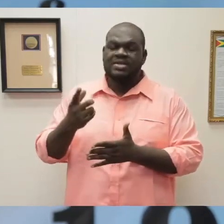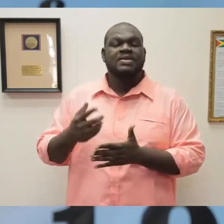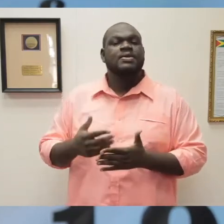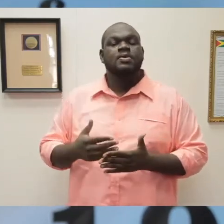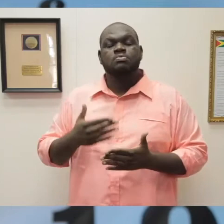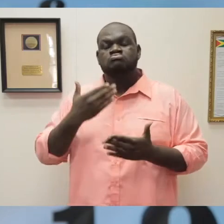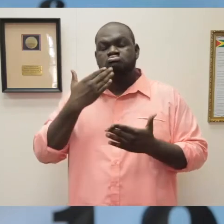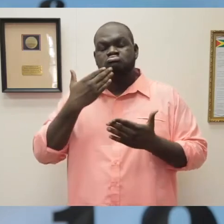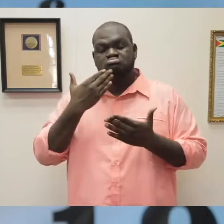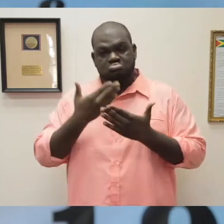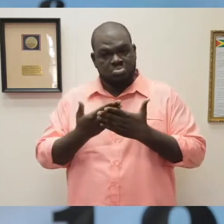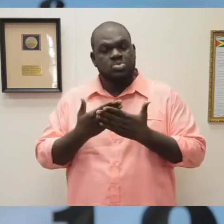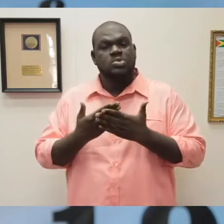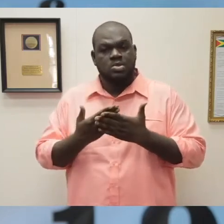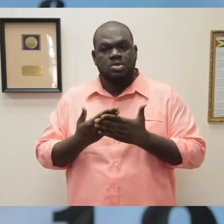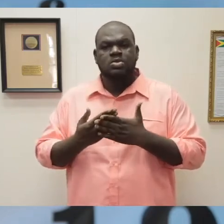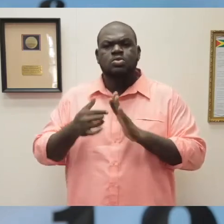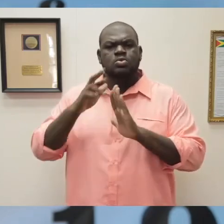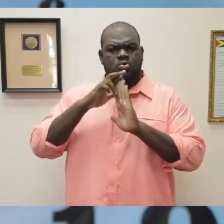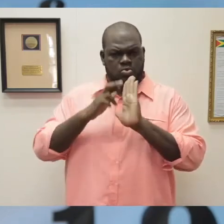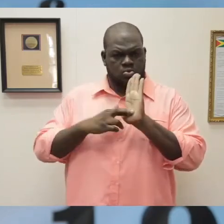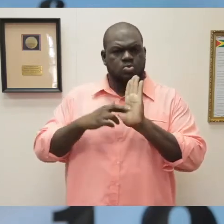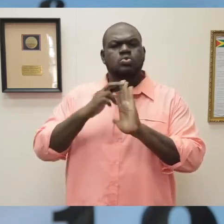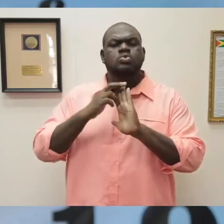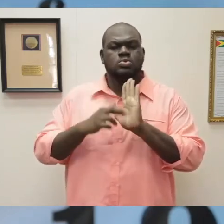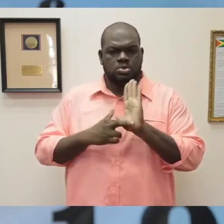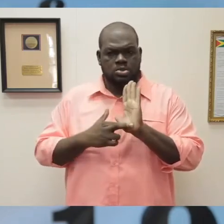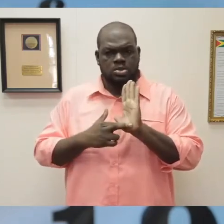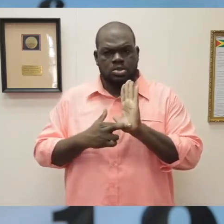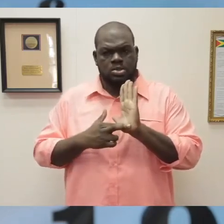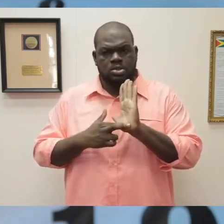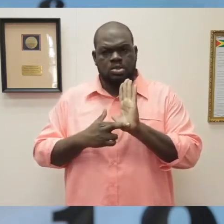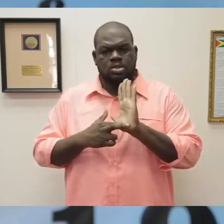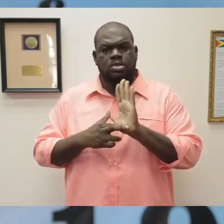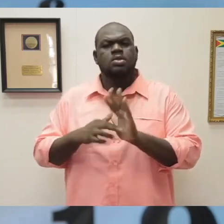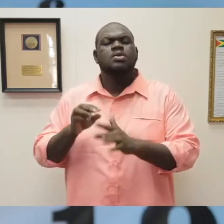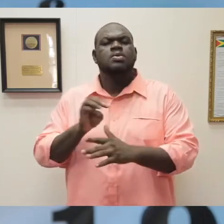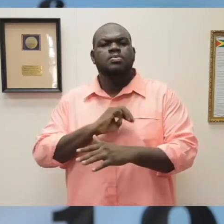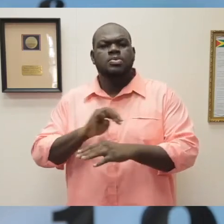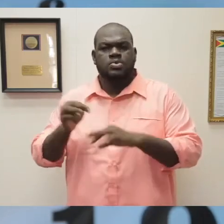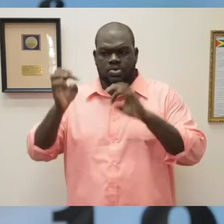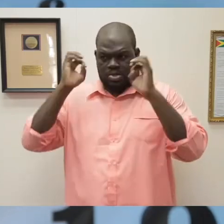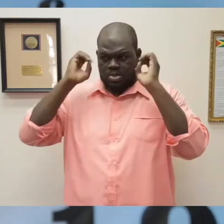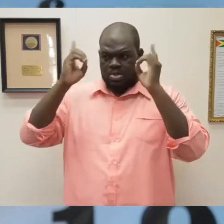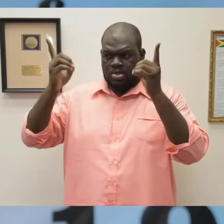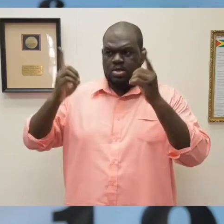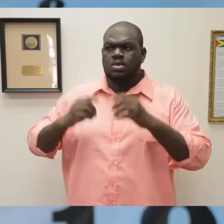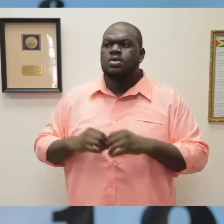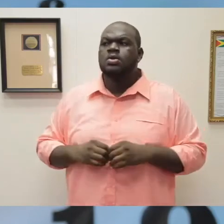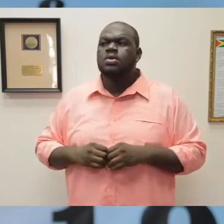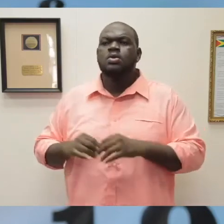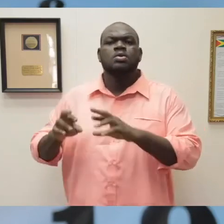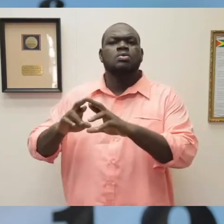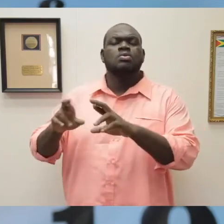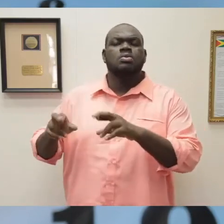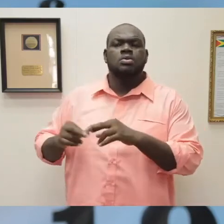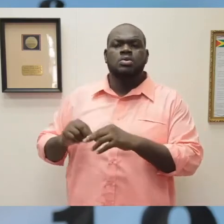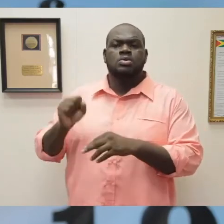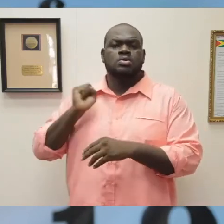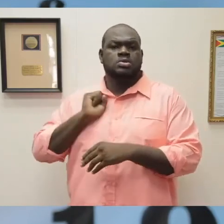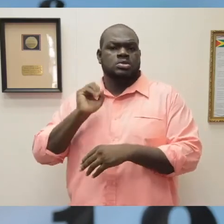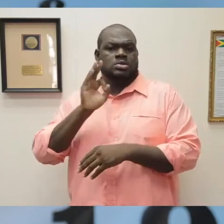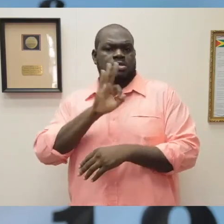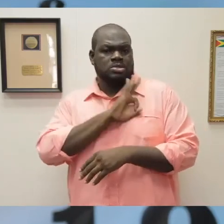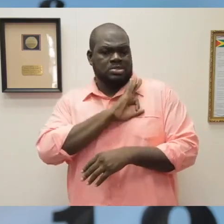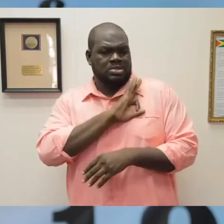The Ministry of Education, their regional staff, and the health workers in the region, must be